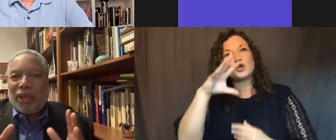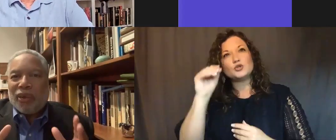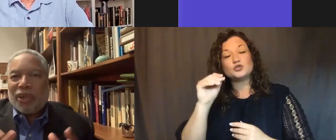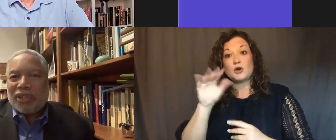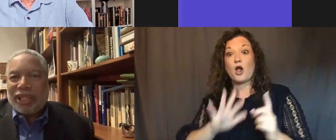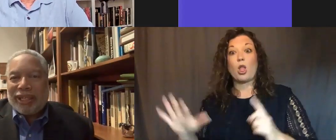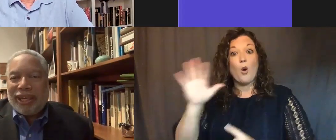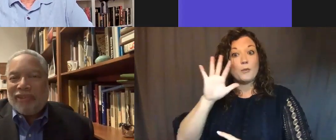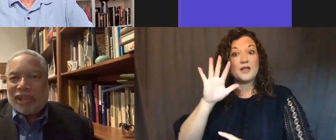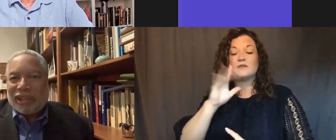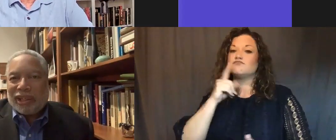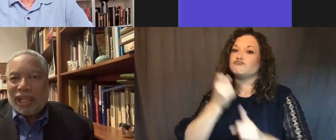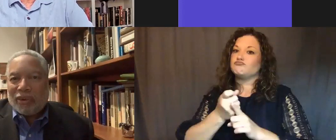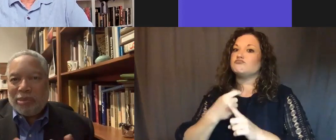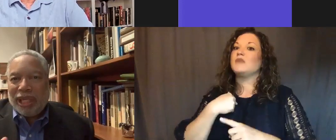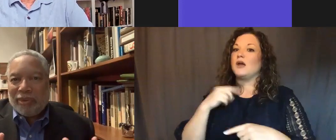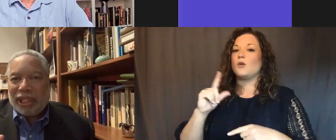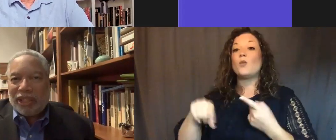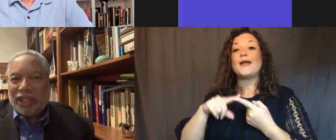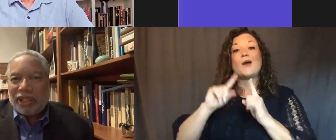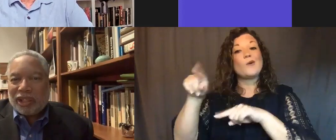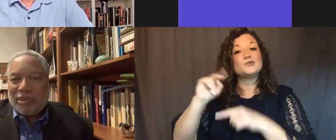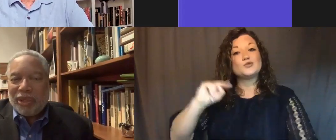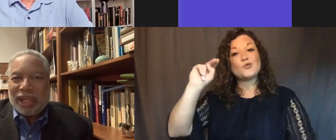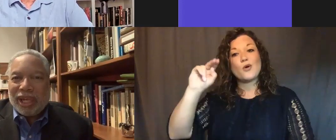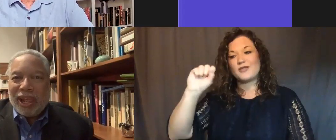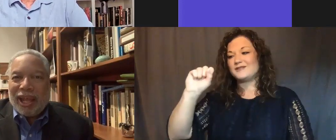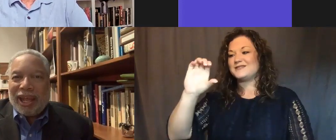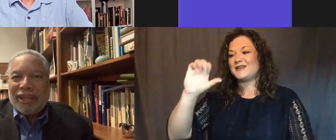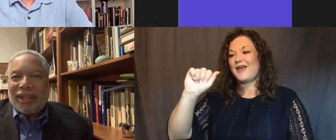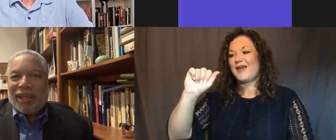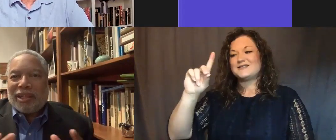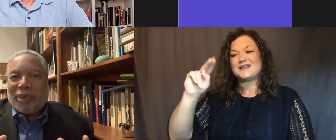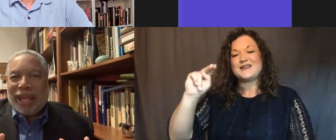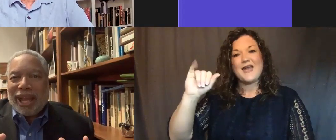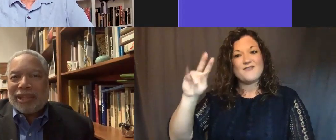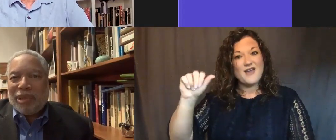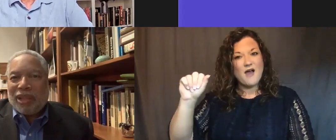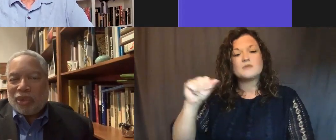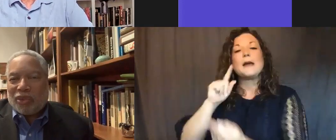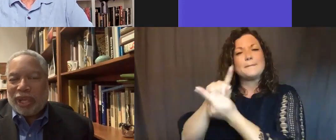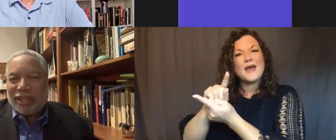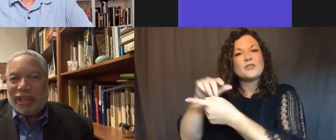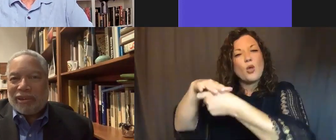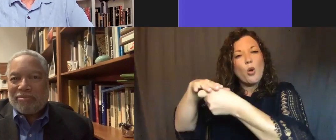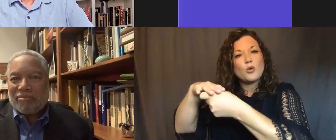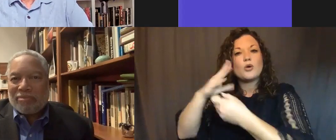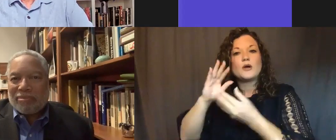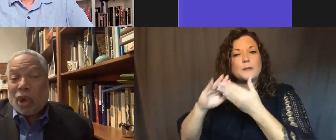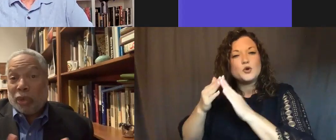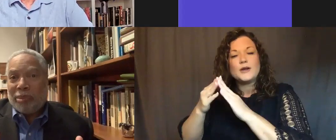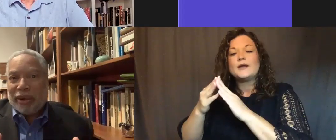to northern Scandinavia and I was meeting with the indigenous community. And somebody asked me through the translator,